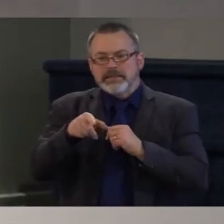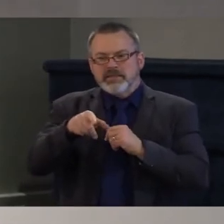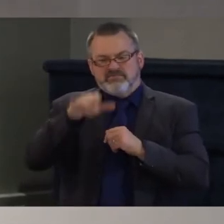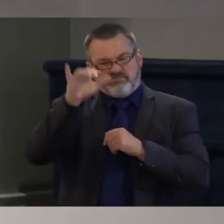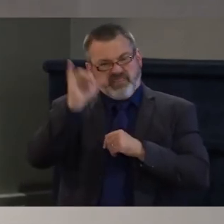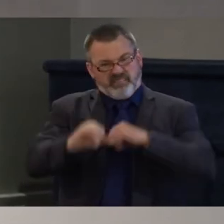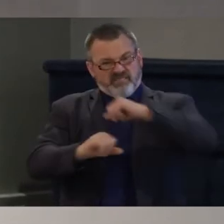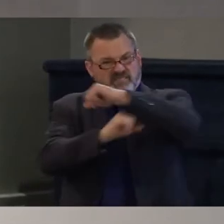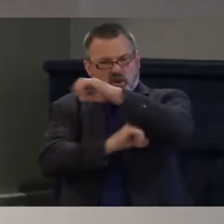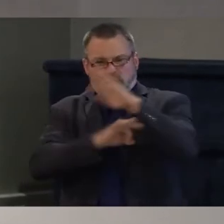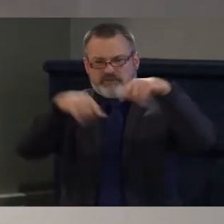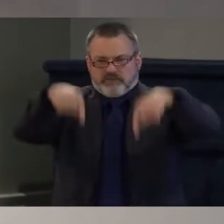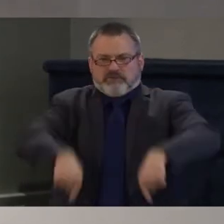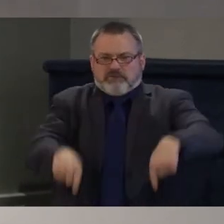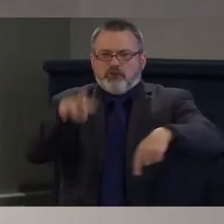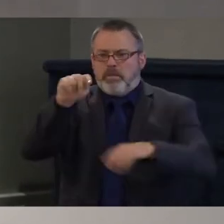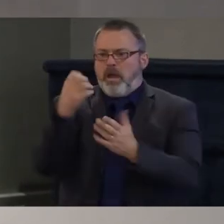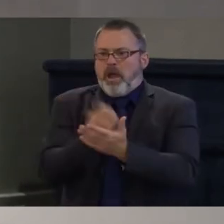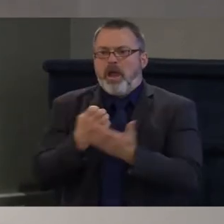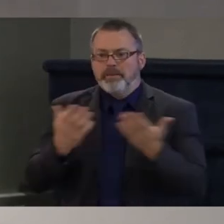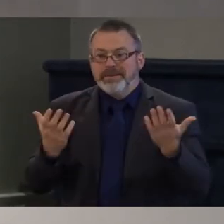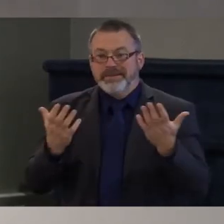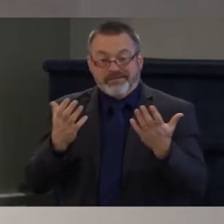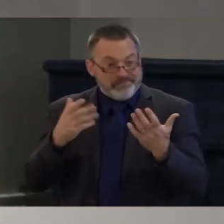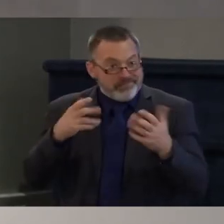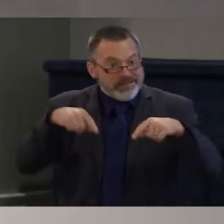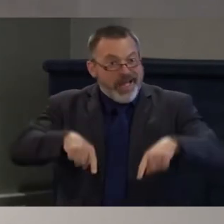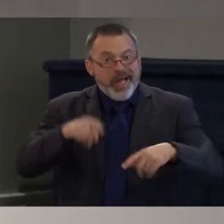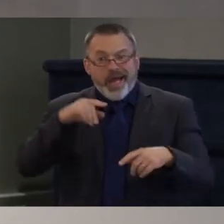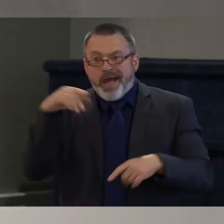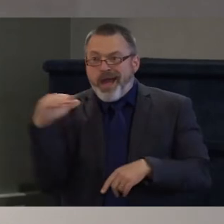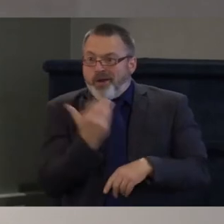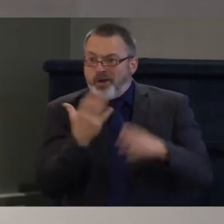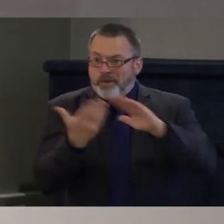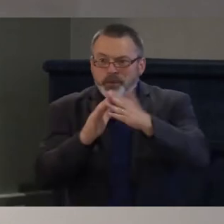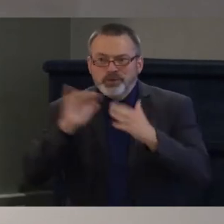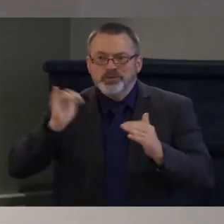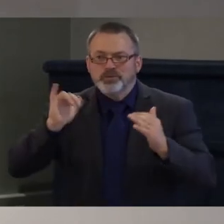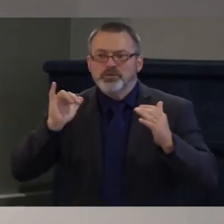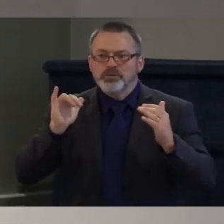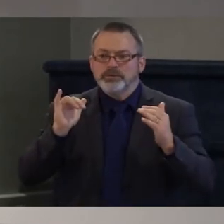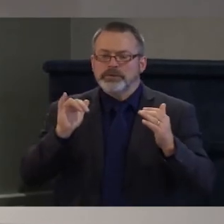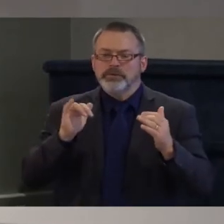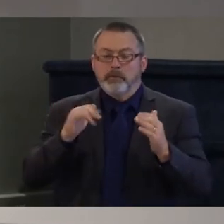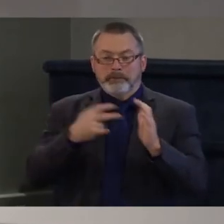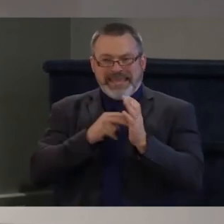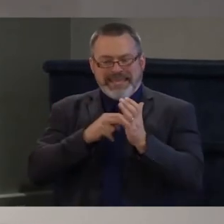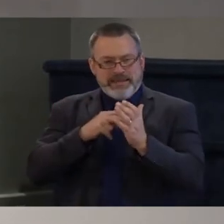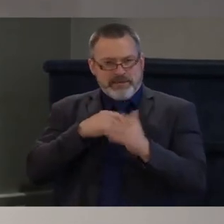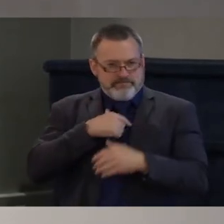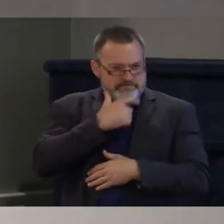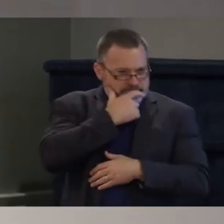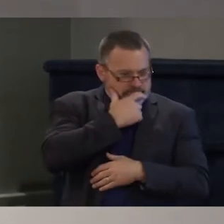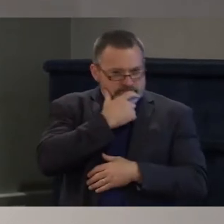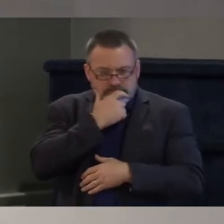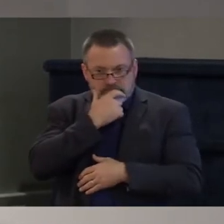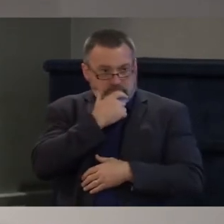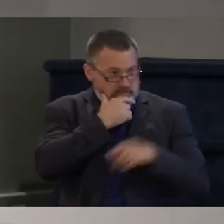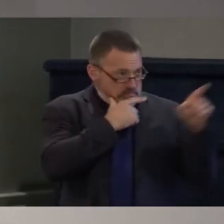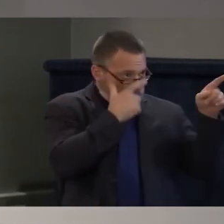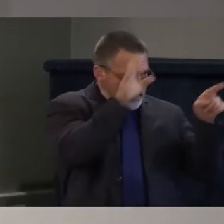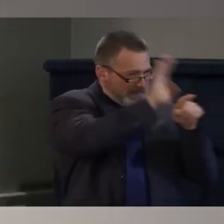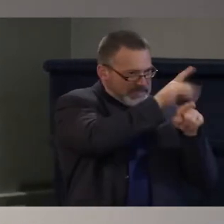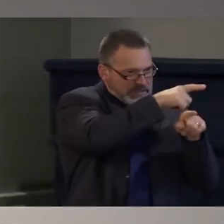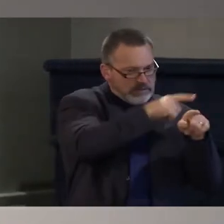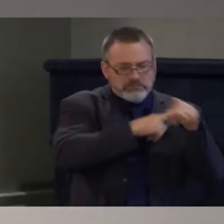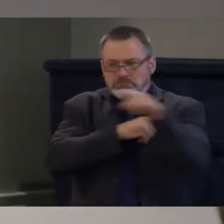also the heart of our communities. And we need to recognize that they should be treated differently. And Molly Gray. Sure. When we